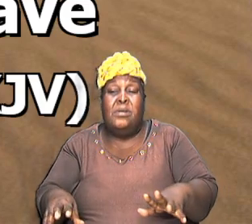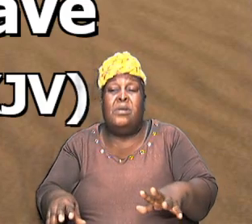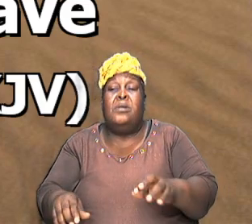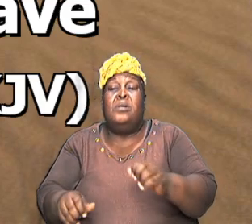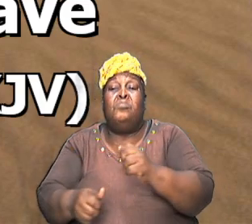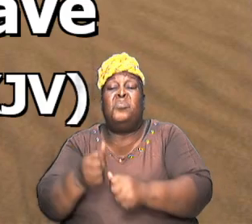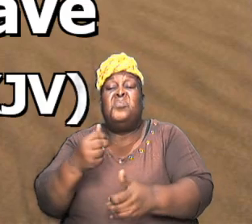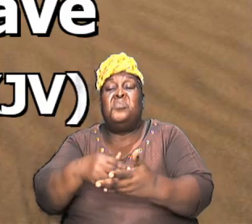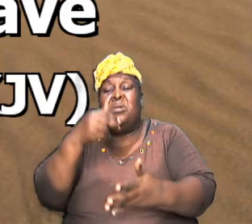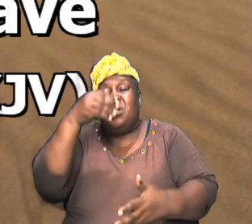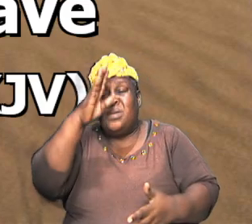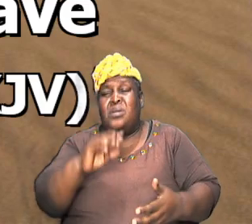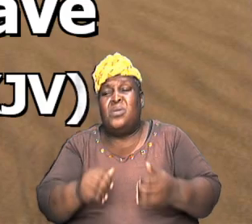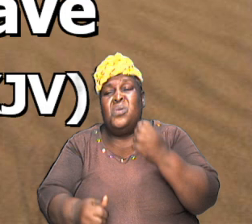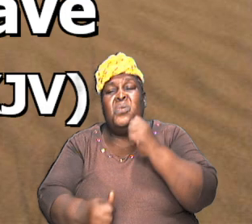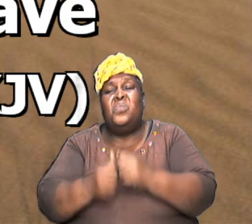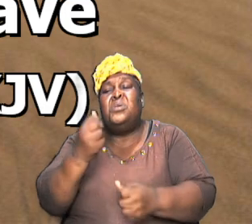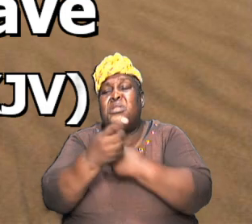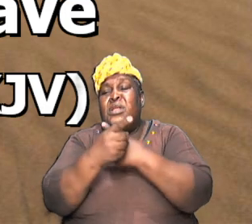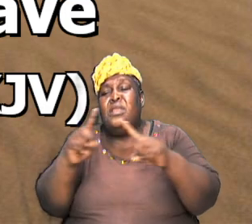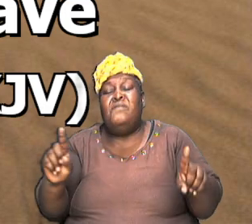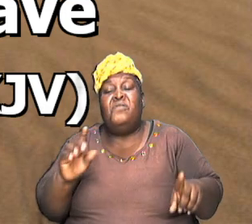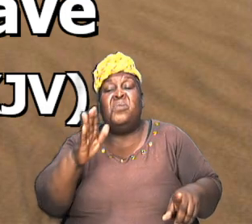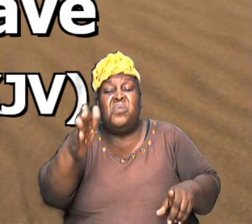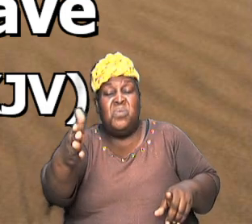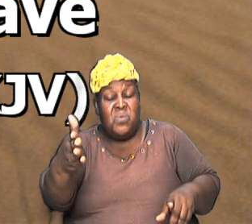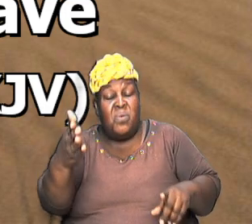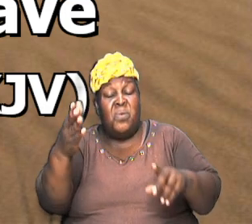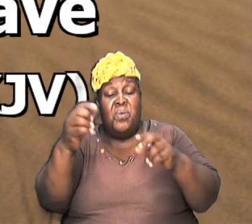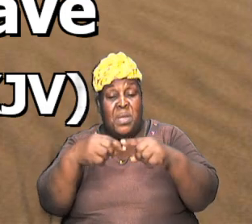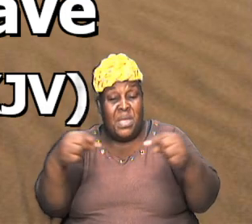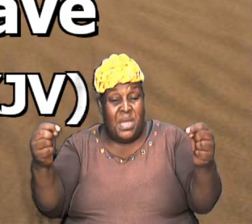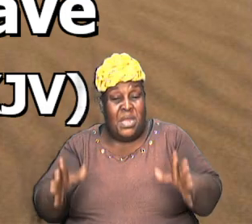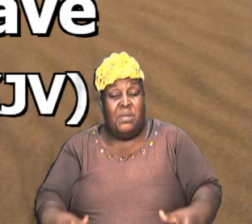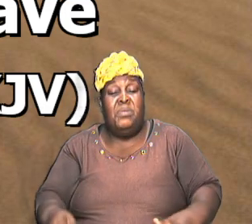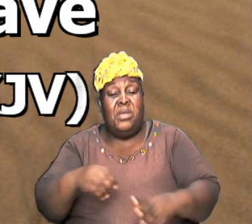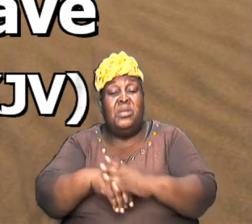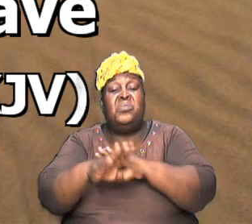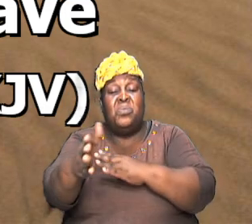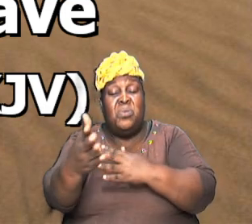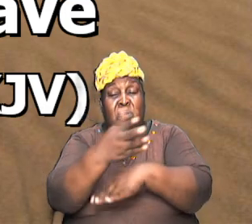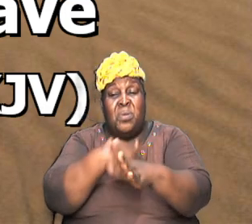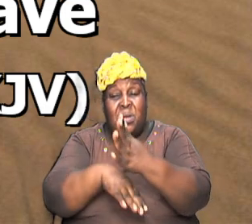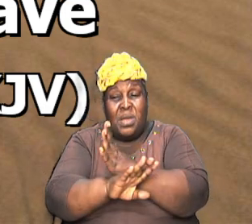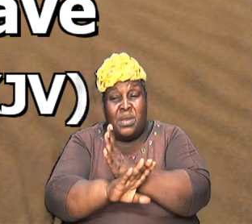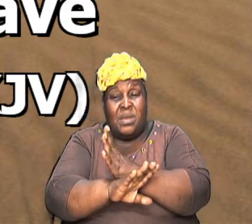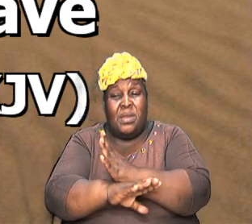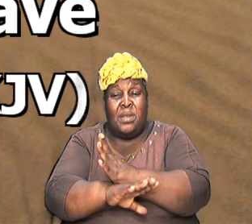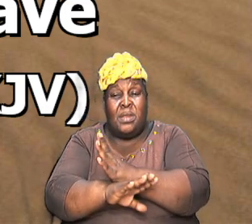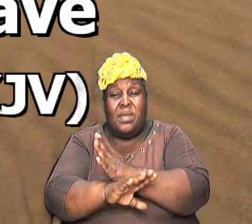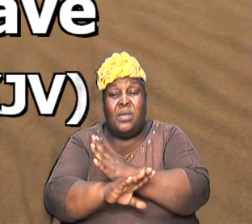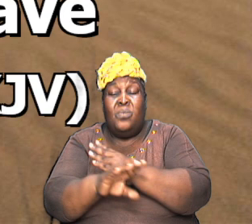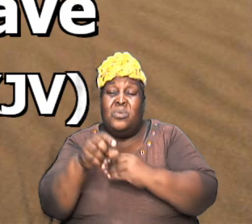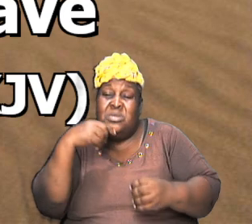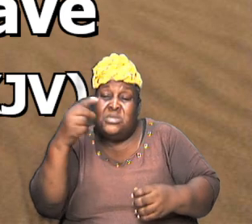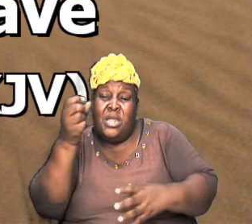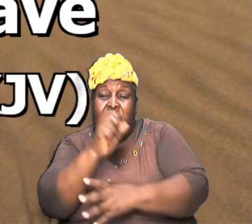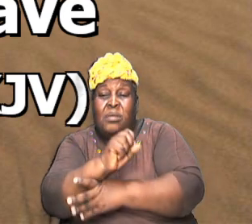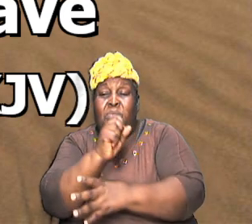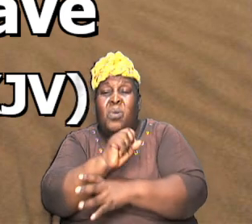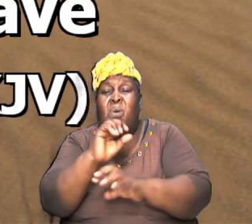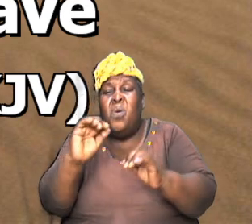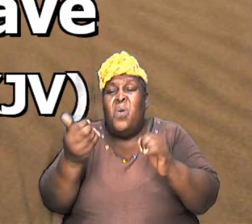which hath delivered thine enemies into thy hand so he was now telling him how he came about being